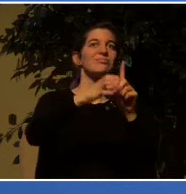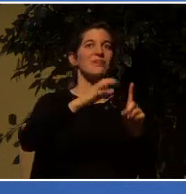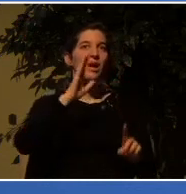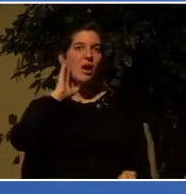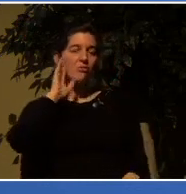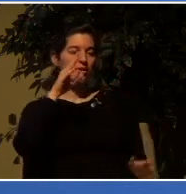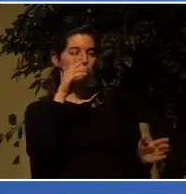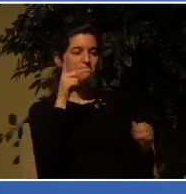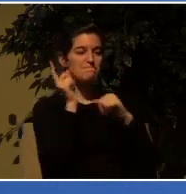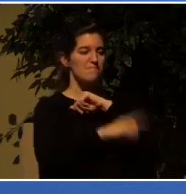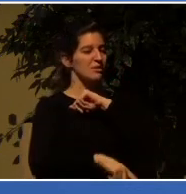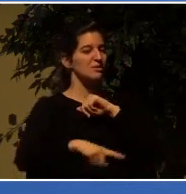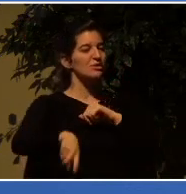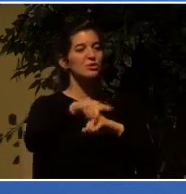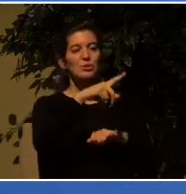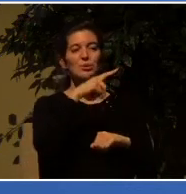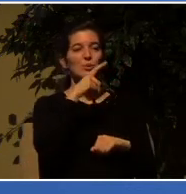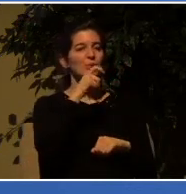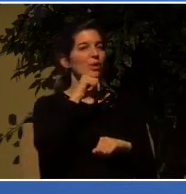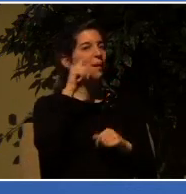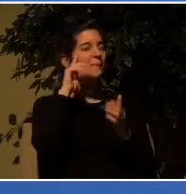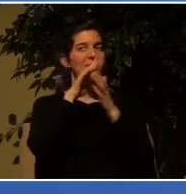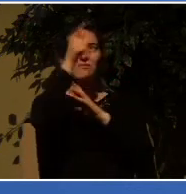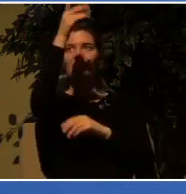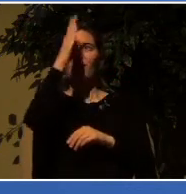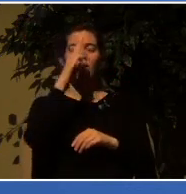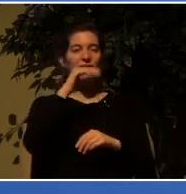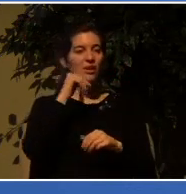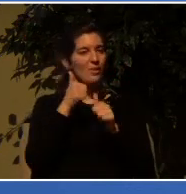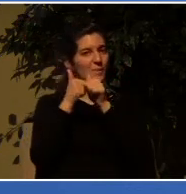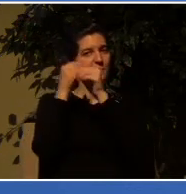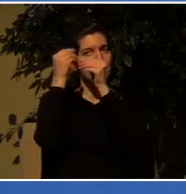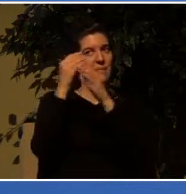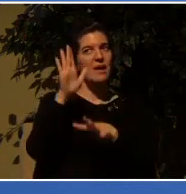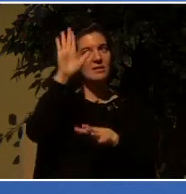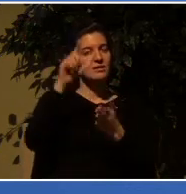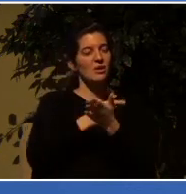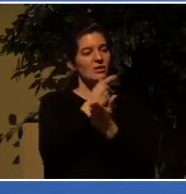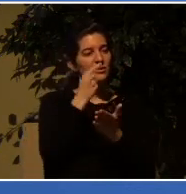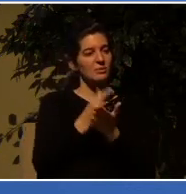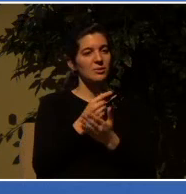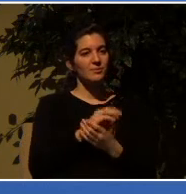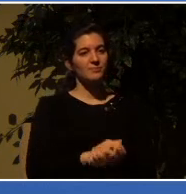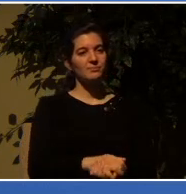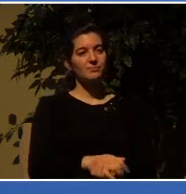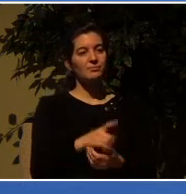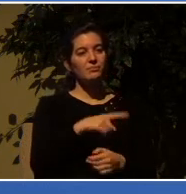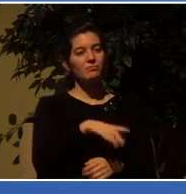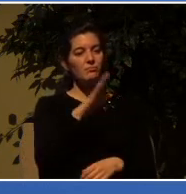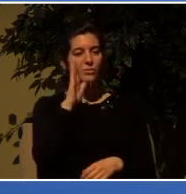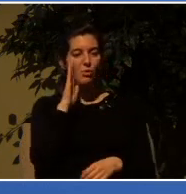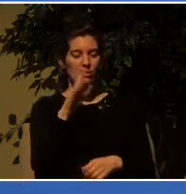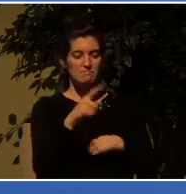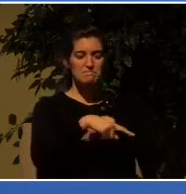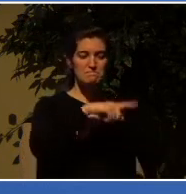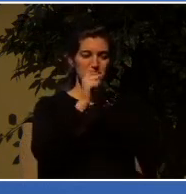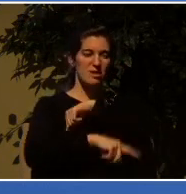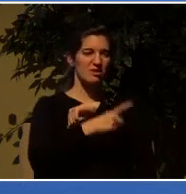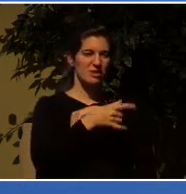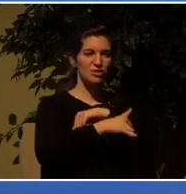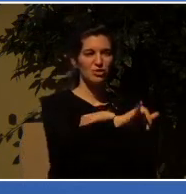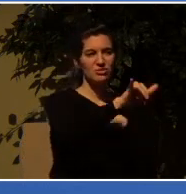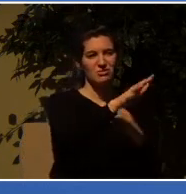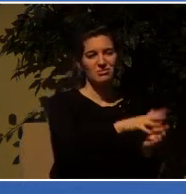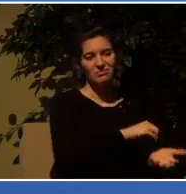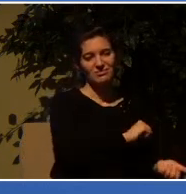obey the gospel of our Lord Jesus they will be punished with everlasting destruction shut out from the presence